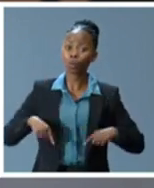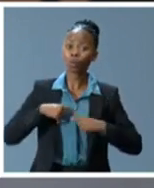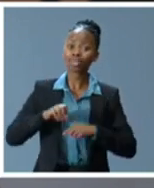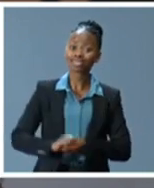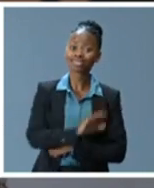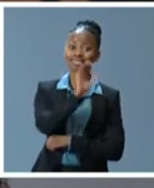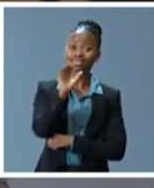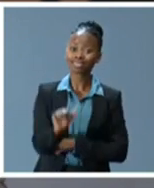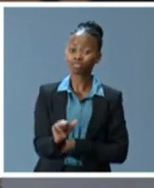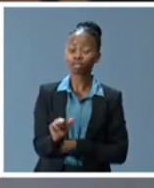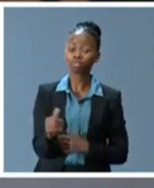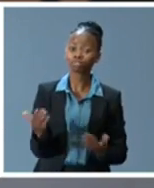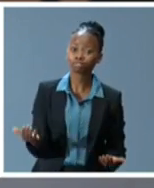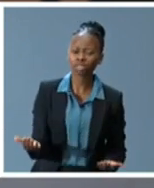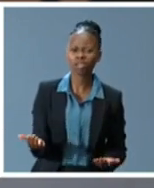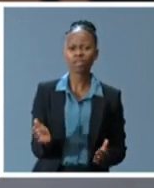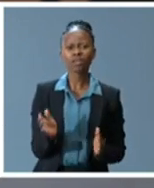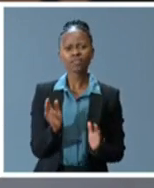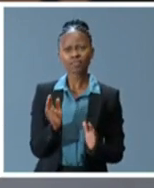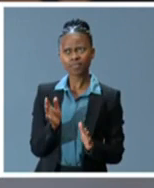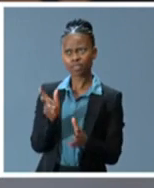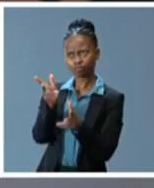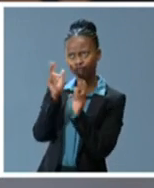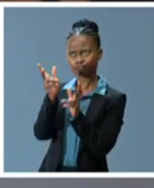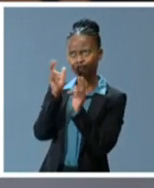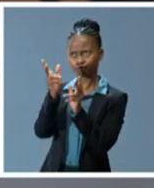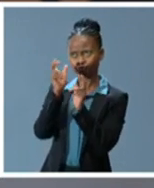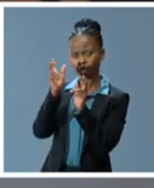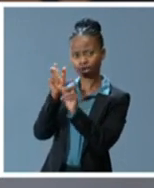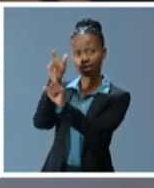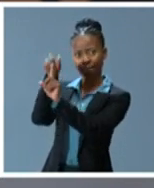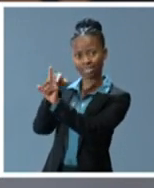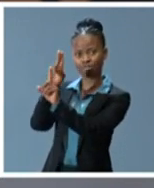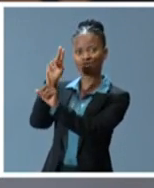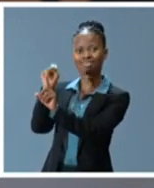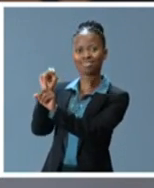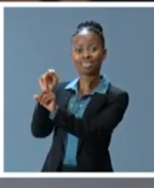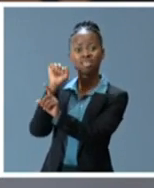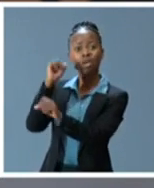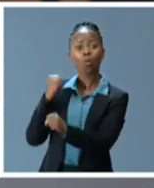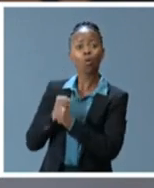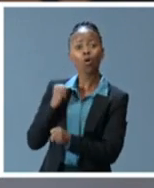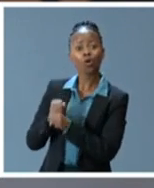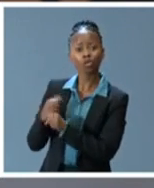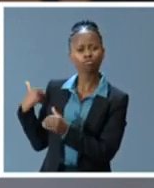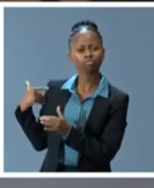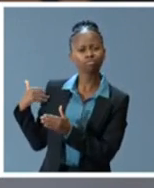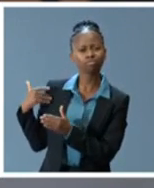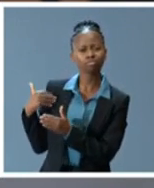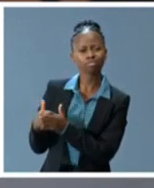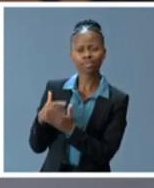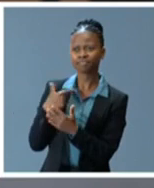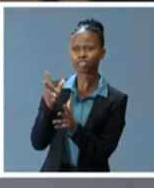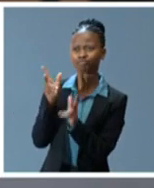Africa, of course, have followed Mr. Guterres's career across much longer trajectories.